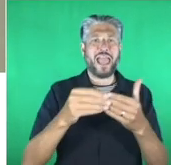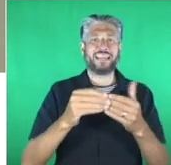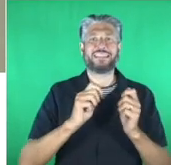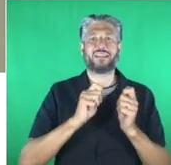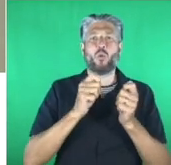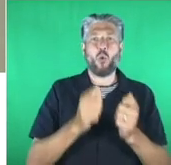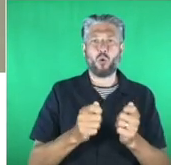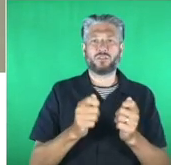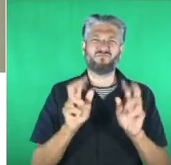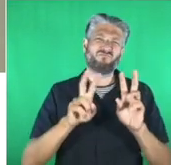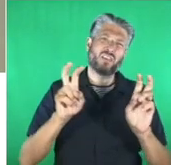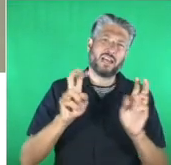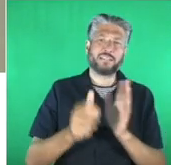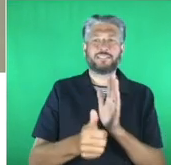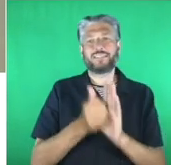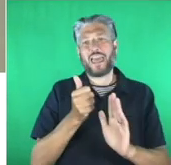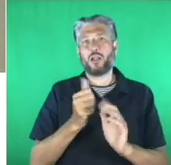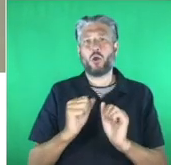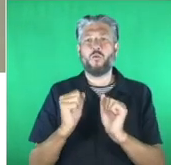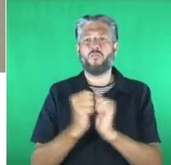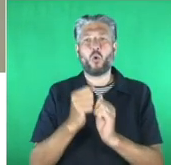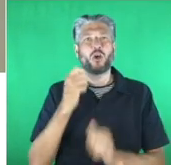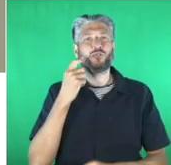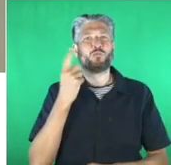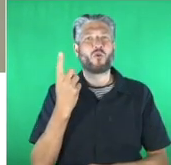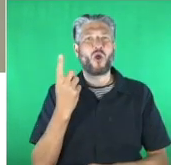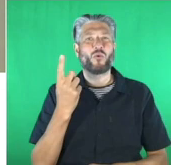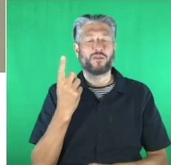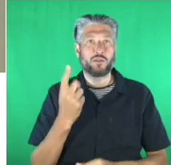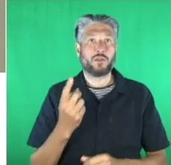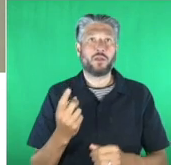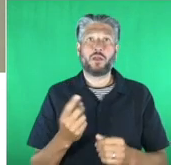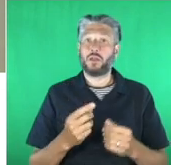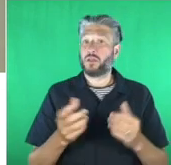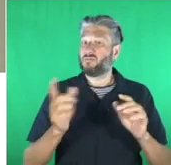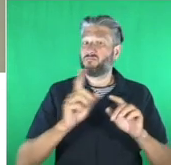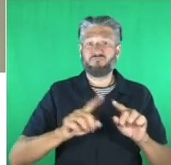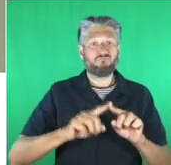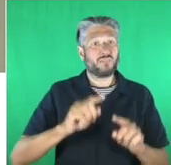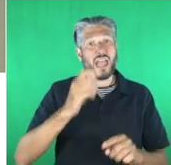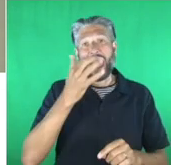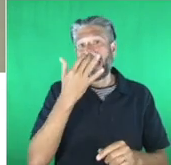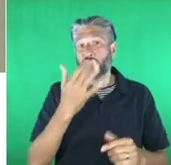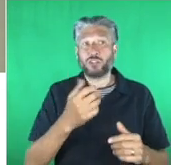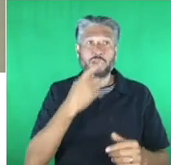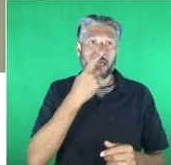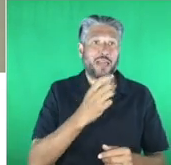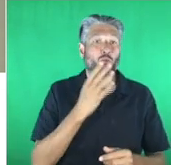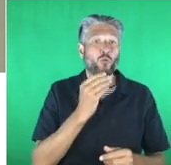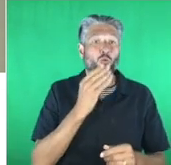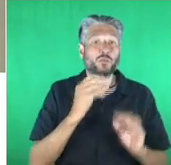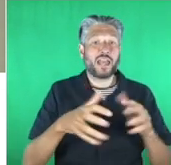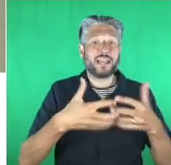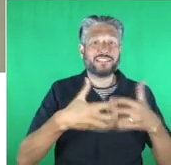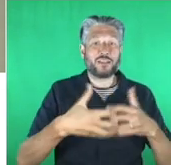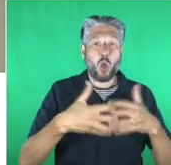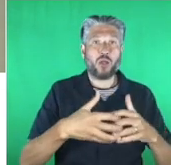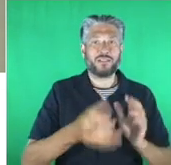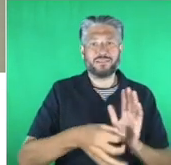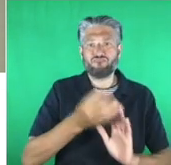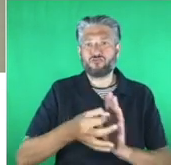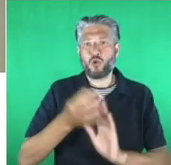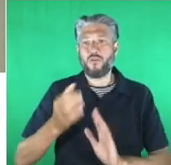shines a light on how people of all ages can use tech to make a positive difference and i can promise you that you'll be inspired by what you see in here today